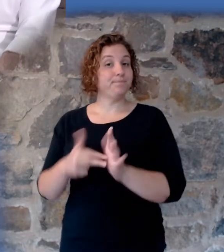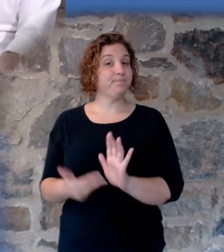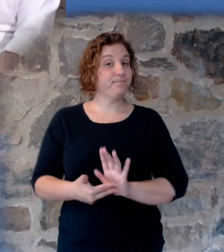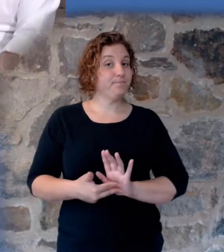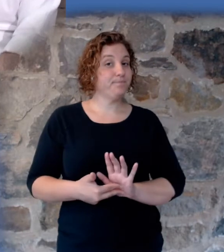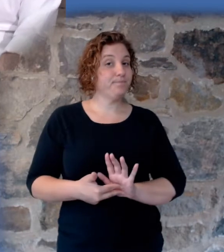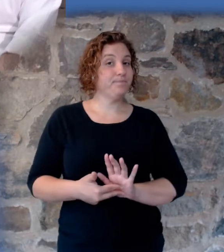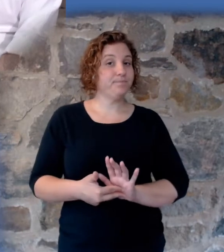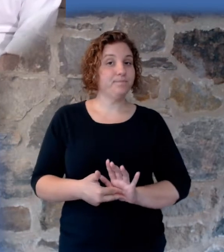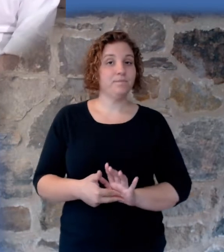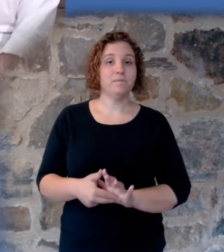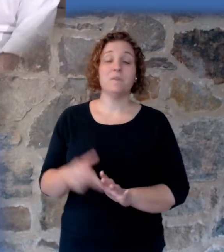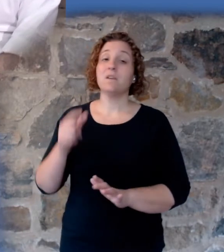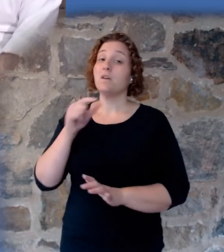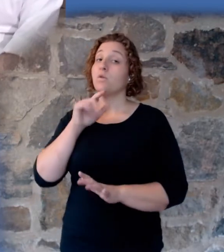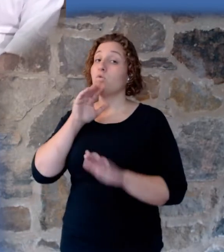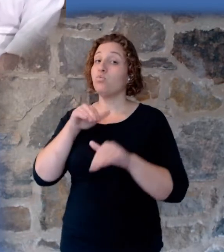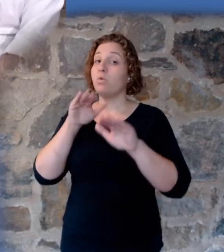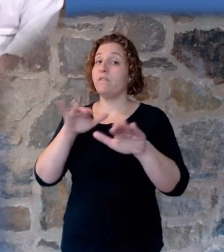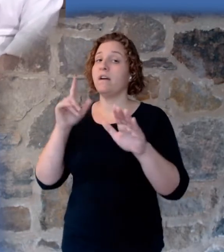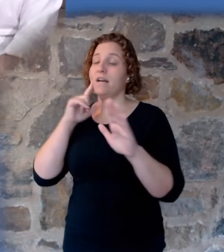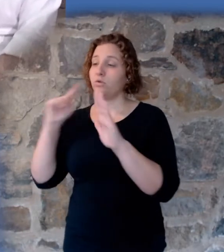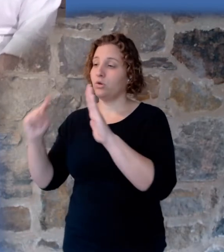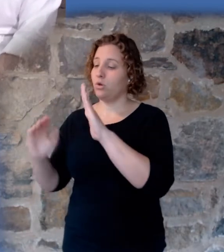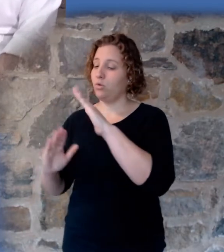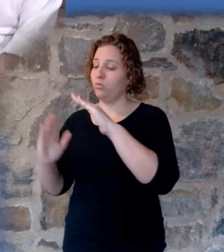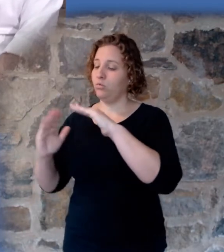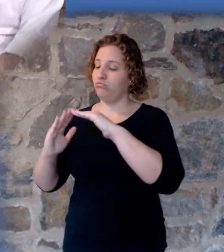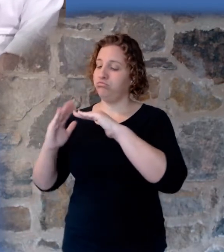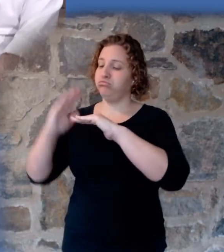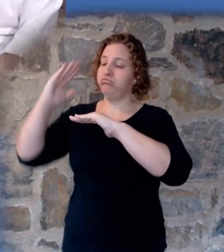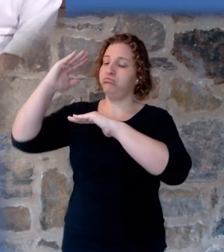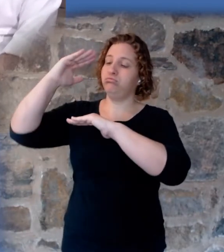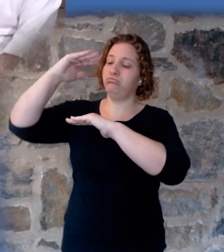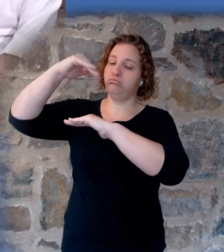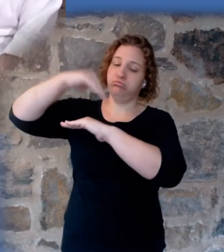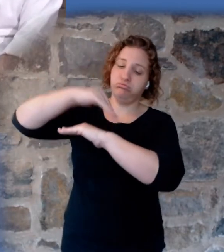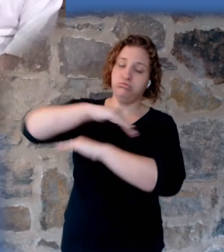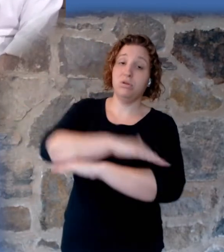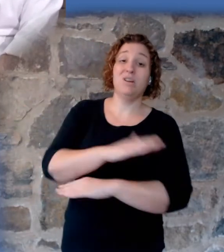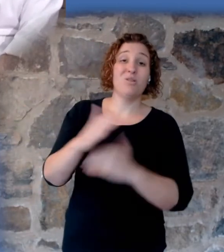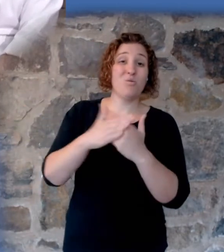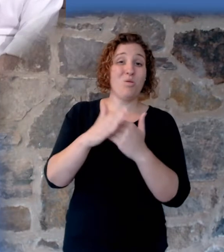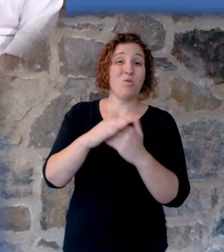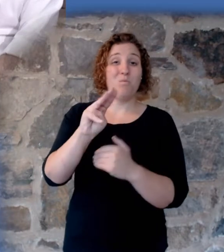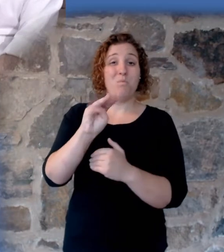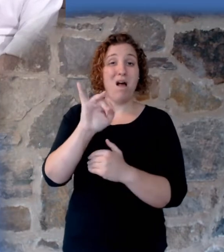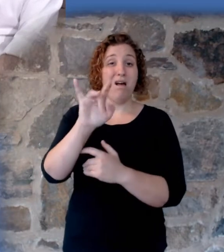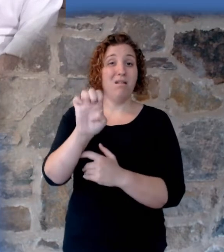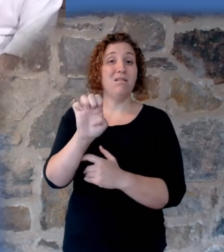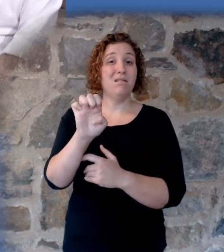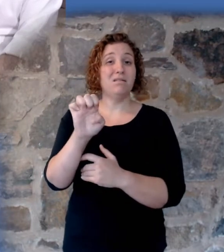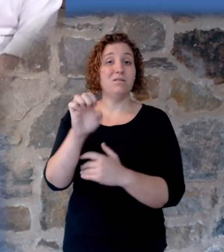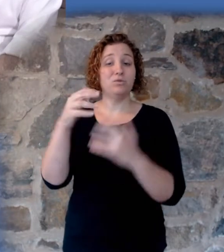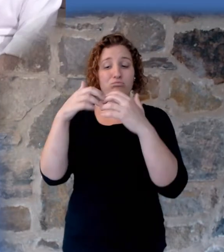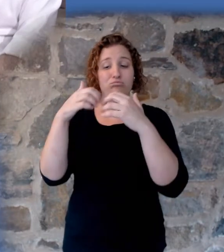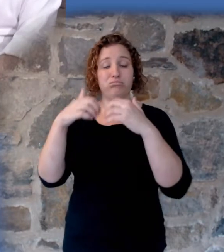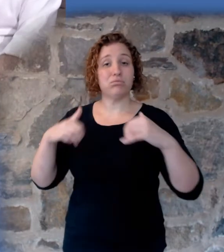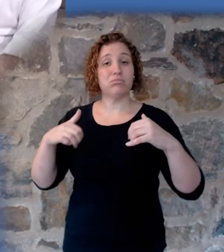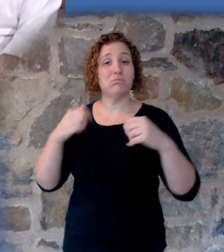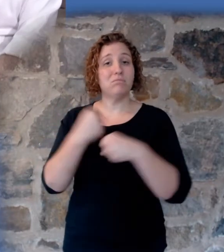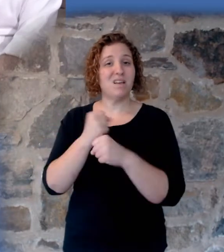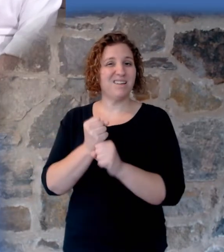Colorado River had to flow uphill for millions of years close to a mile to cut that canyon, which doesn't make any sense,